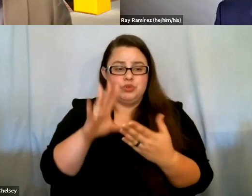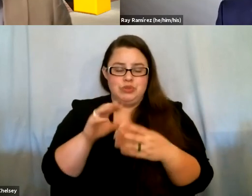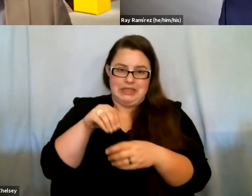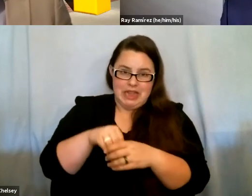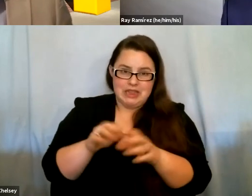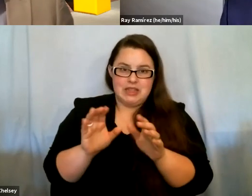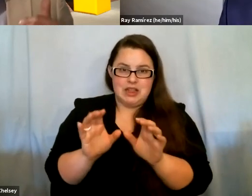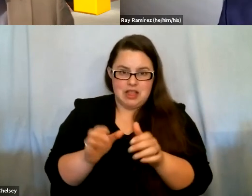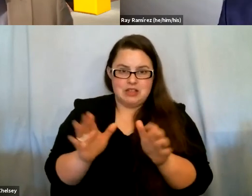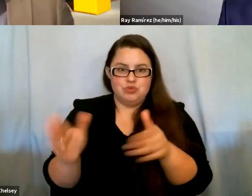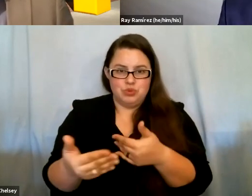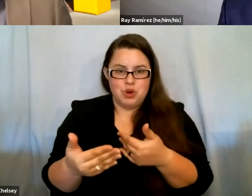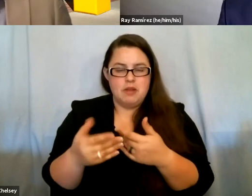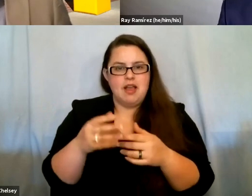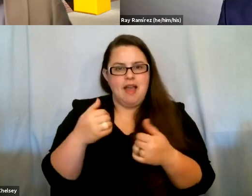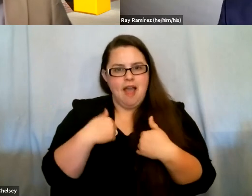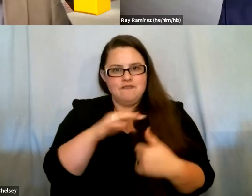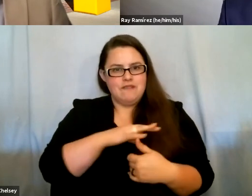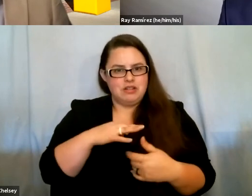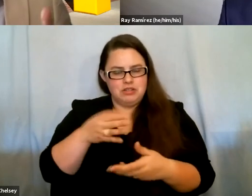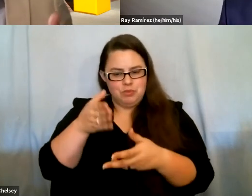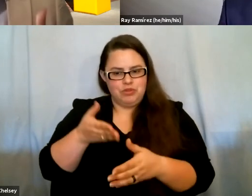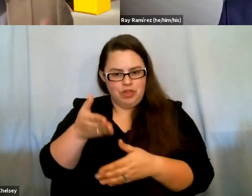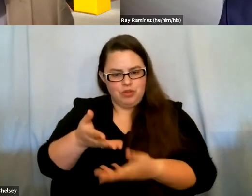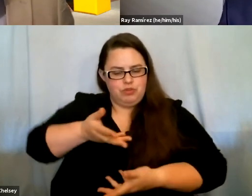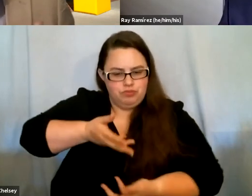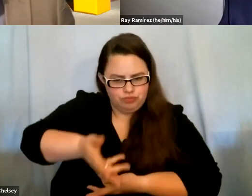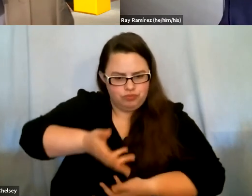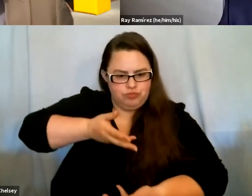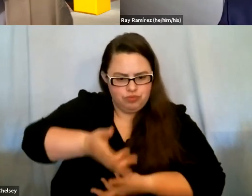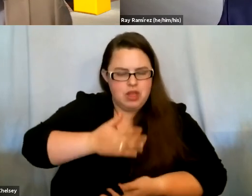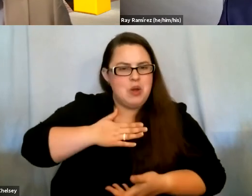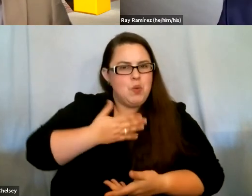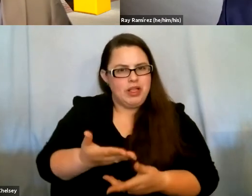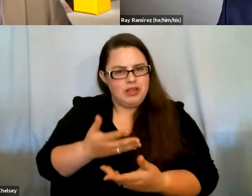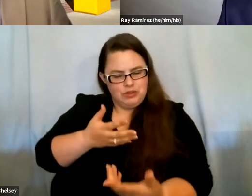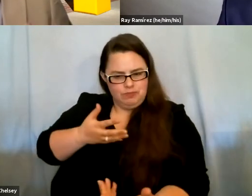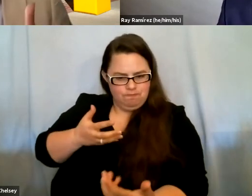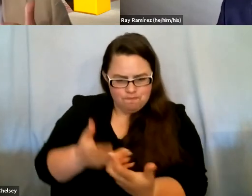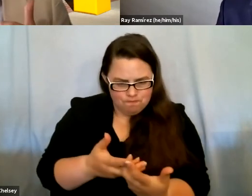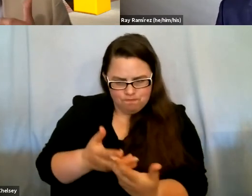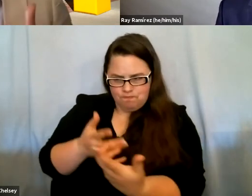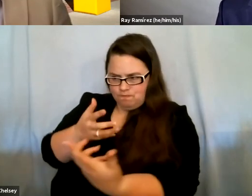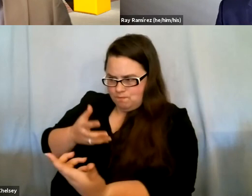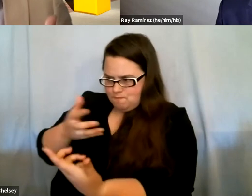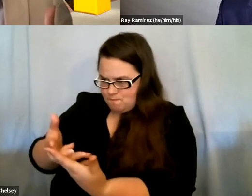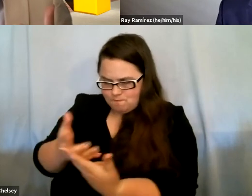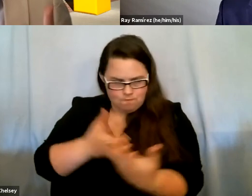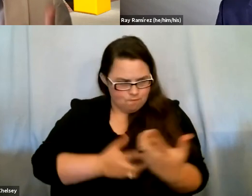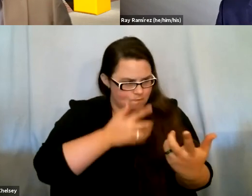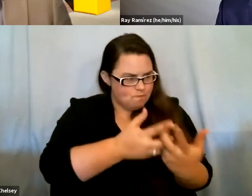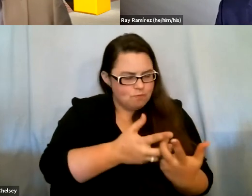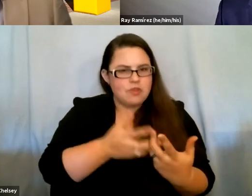and having a faculty in there that's engaging and willing to meet students where they're at, that has a profound